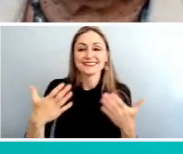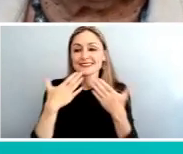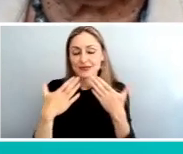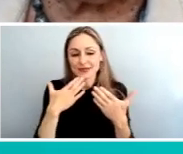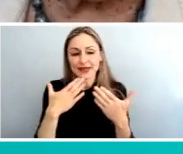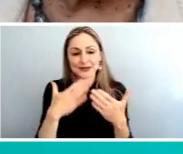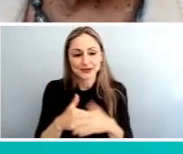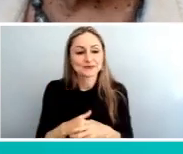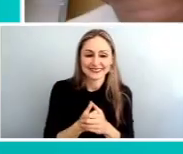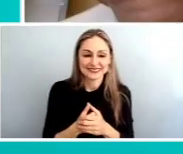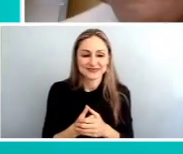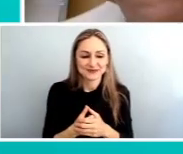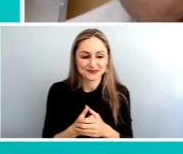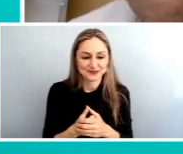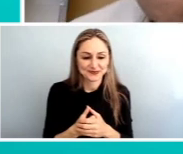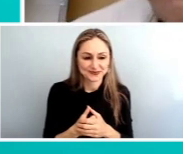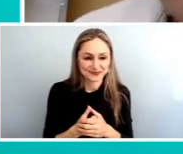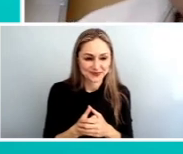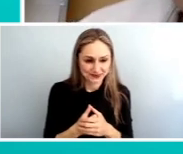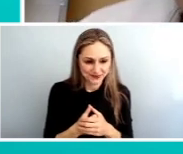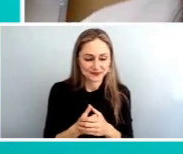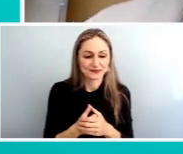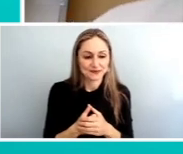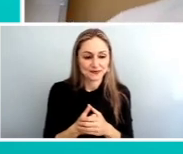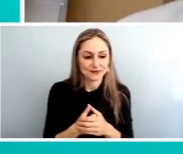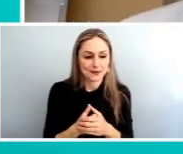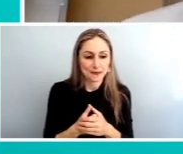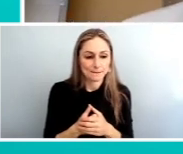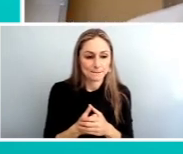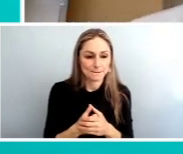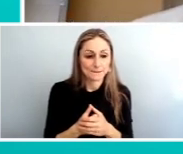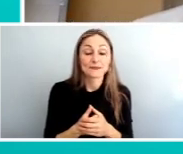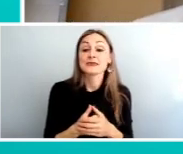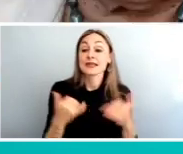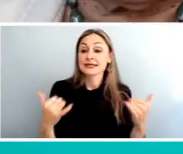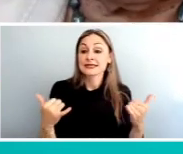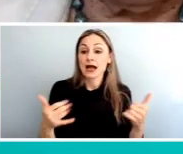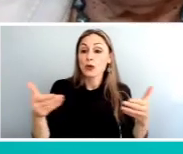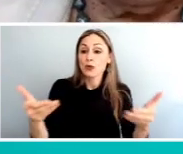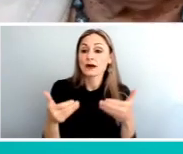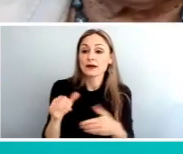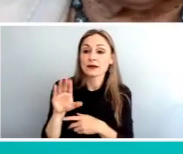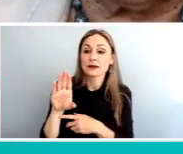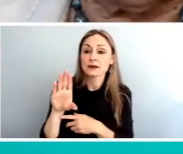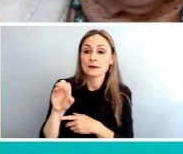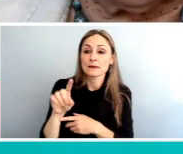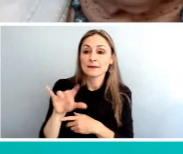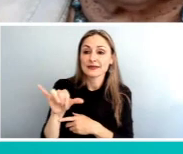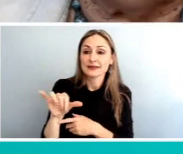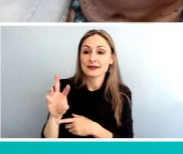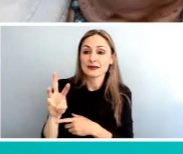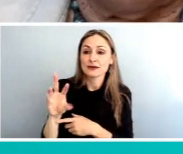very much. I'd like to, uh, now welcome, uh, Bethany Whitaker, who's a principal